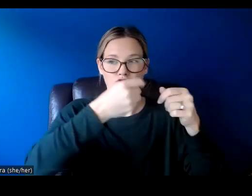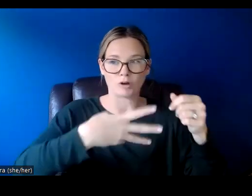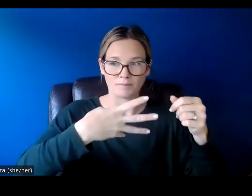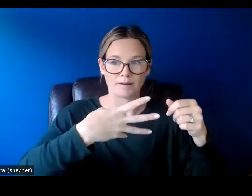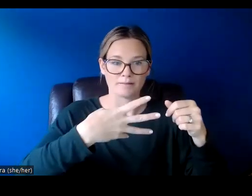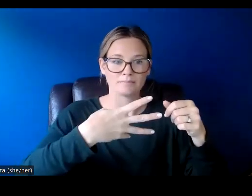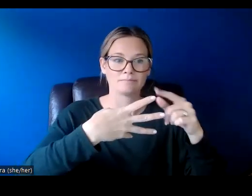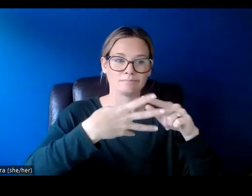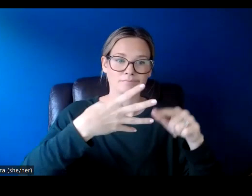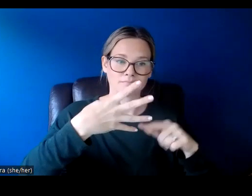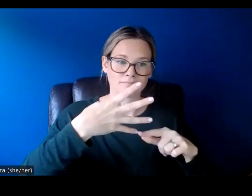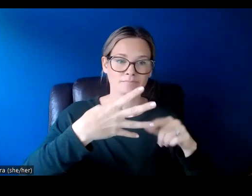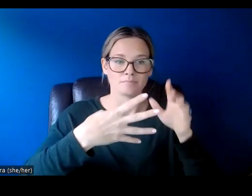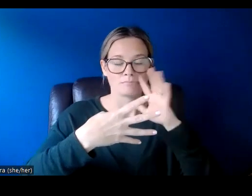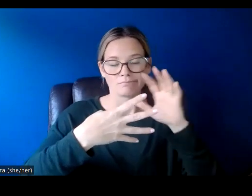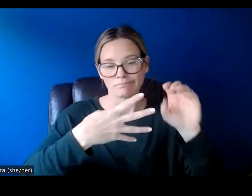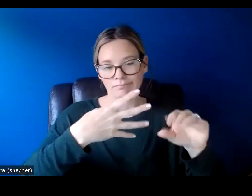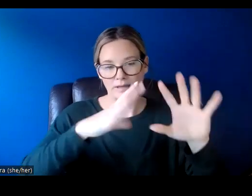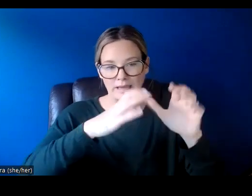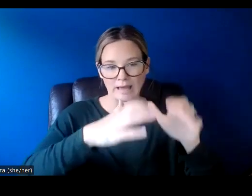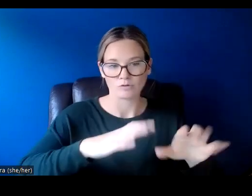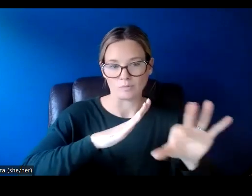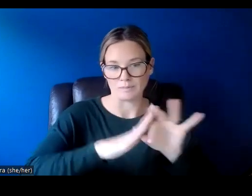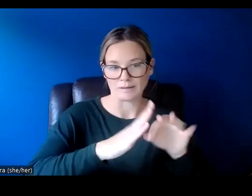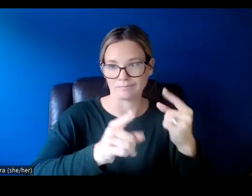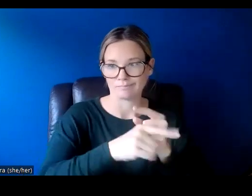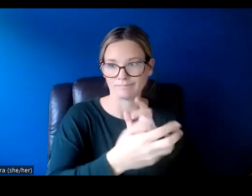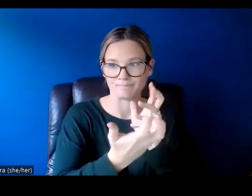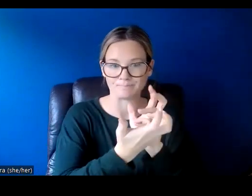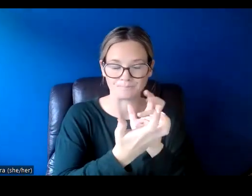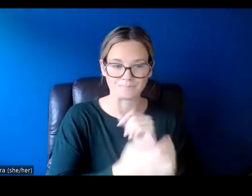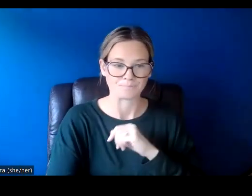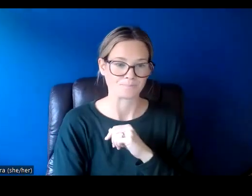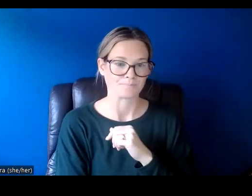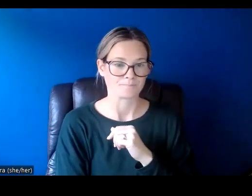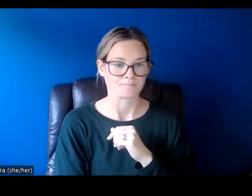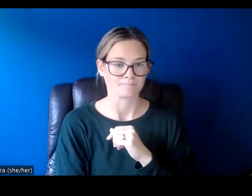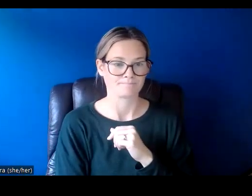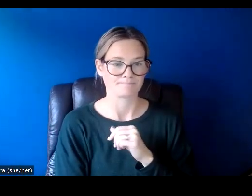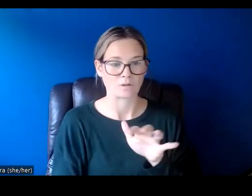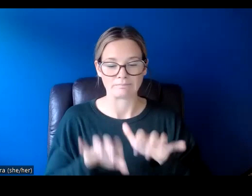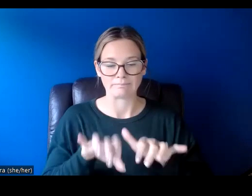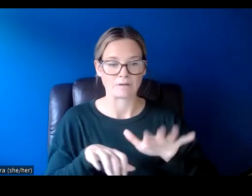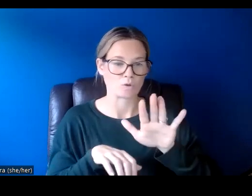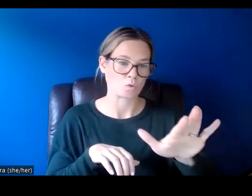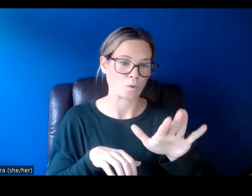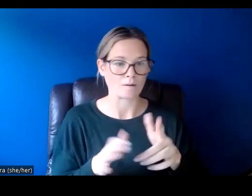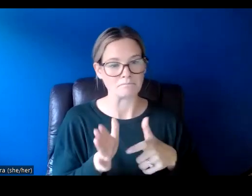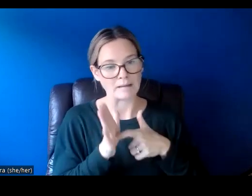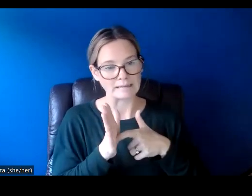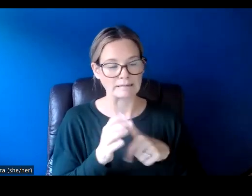so it will give you a bunch of categories to choose from. And you can type in your mandate,